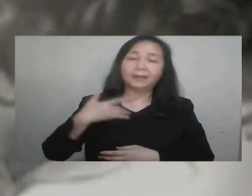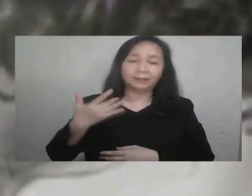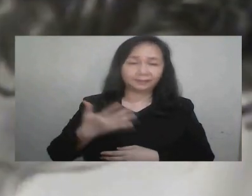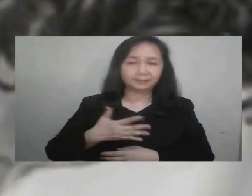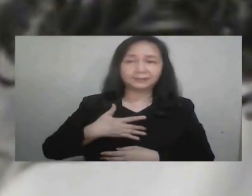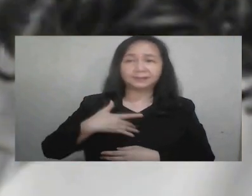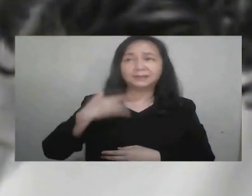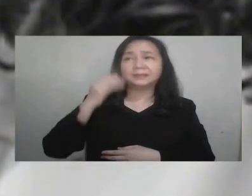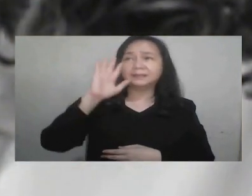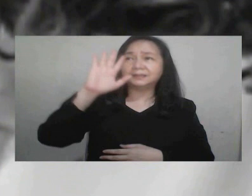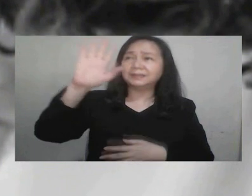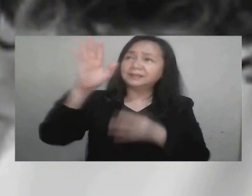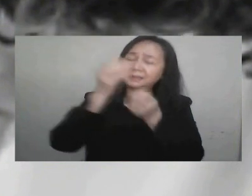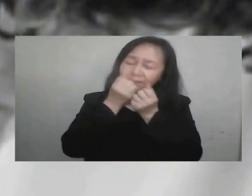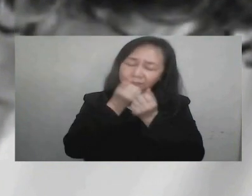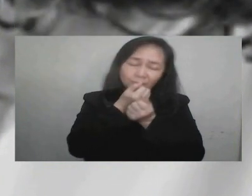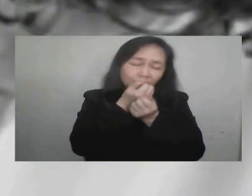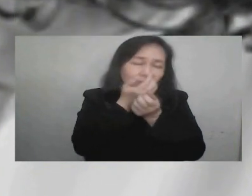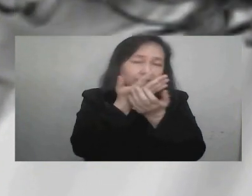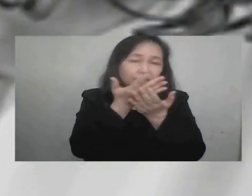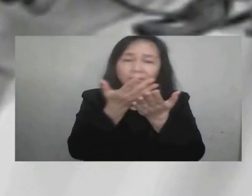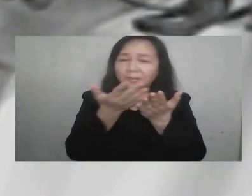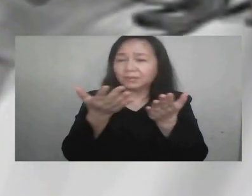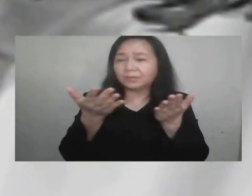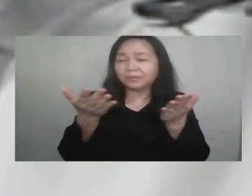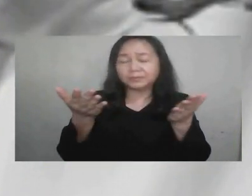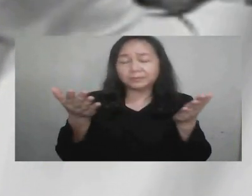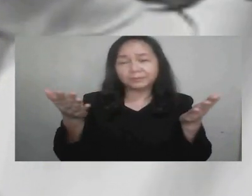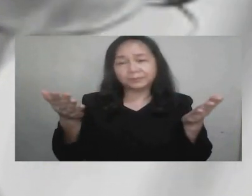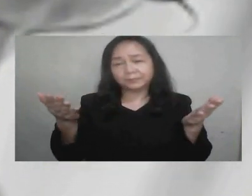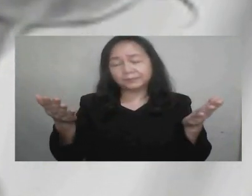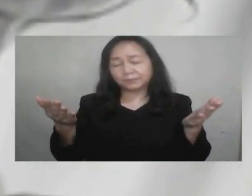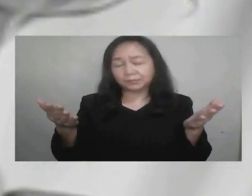dama ang init mo.